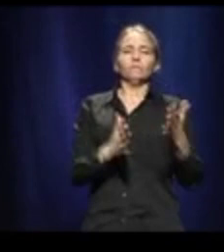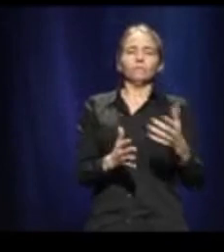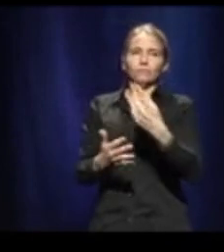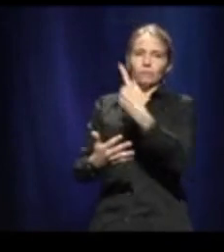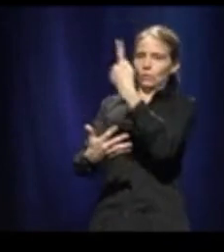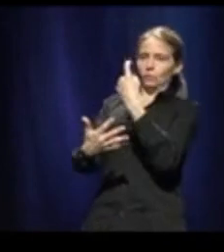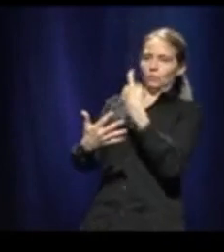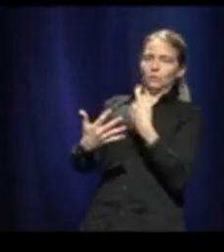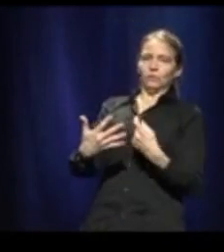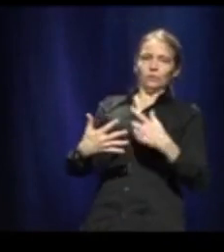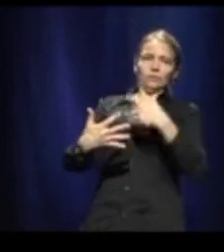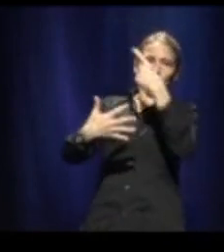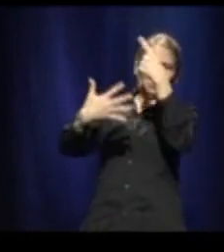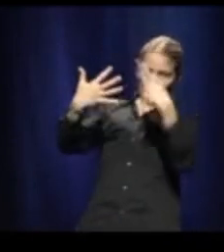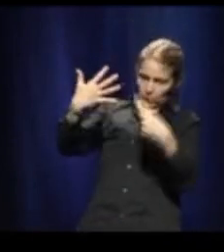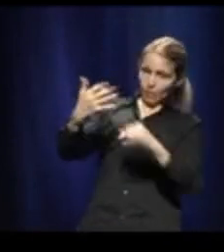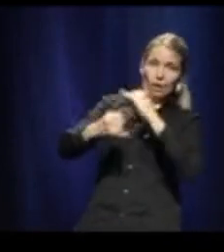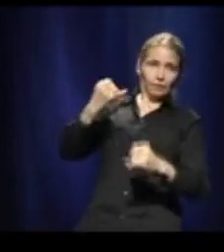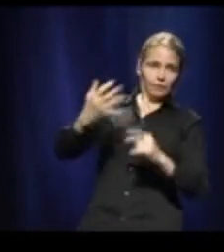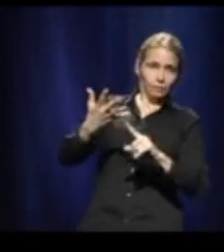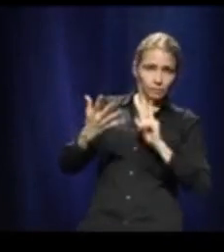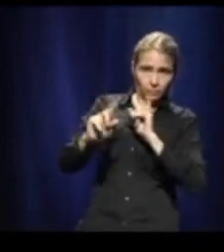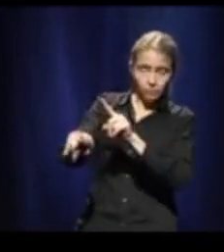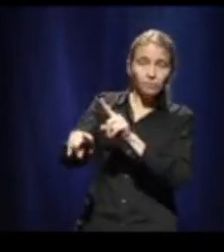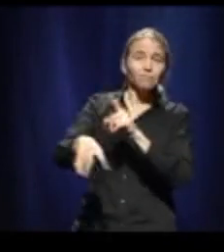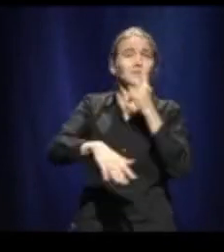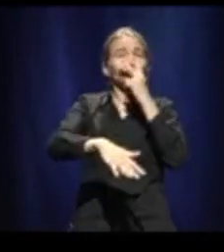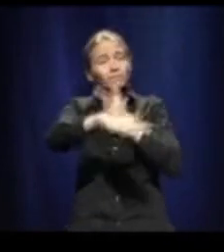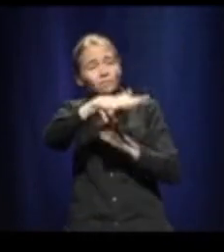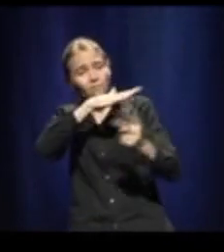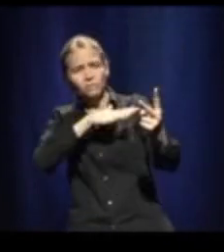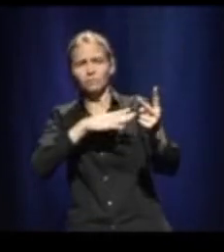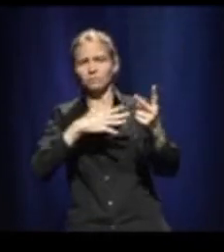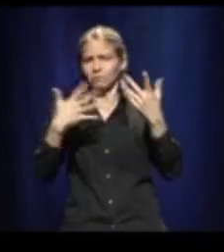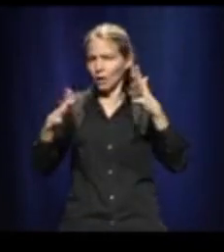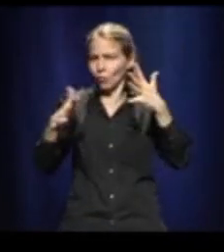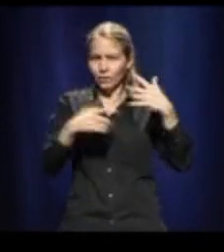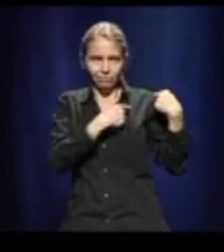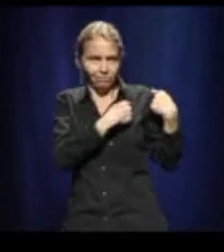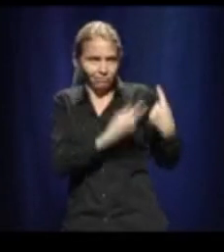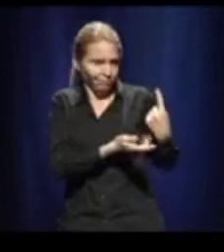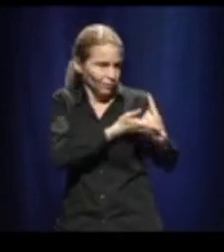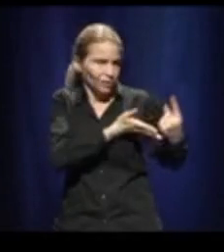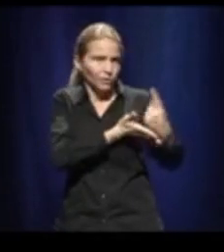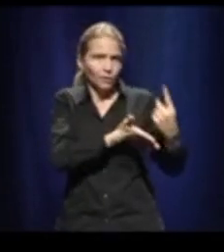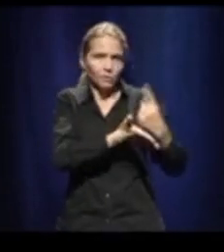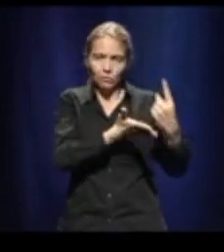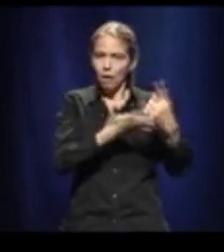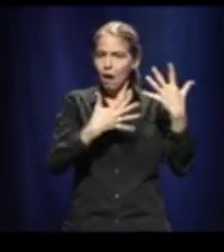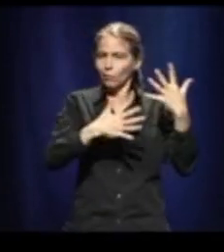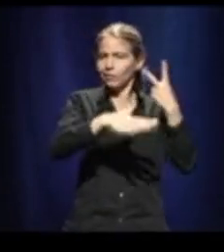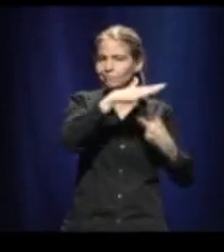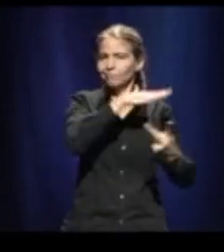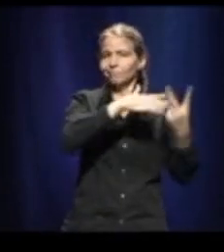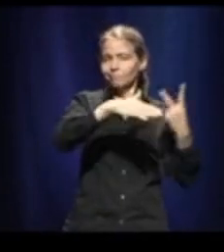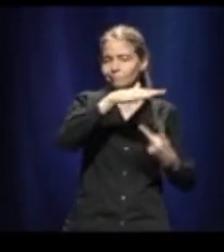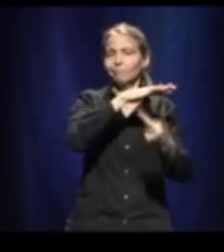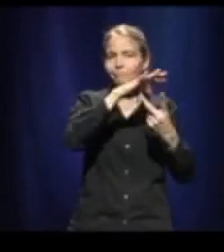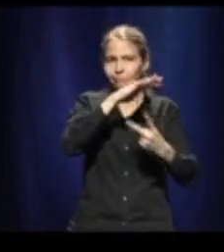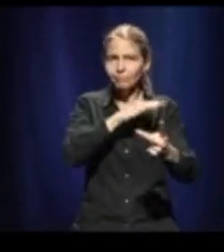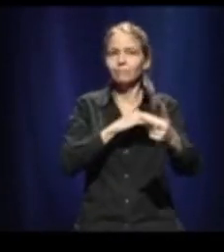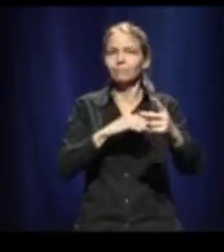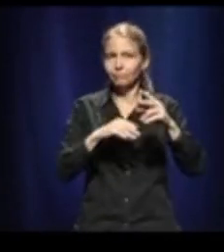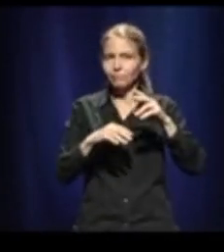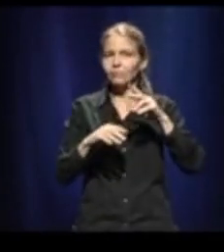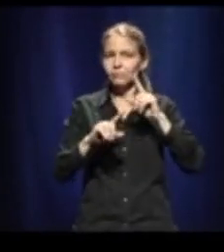done on a weekly basis, as you know, by Linus, so we'll wait until they see the impact